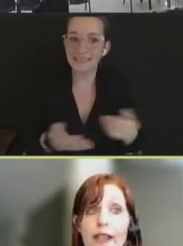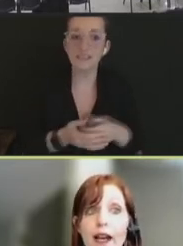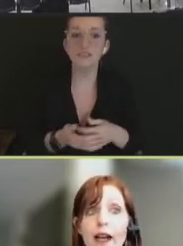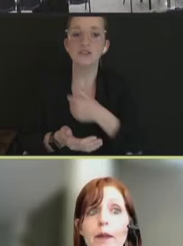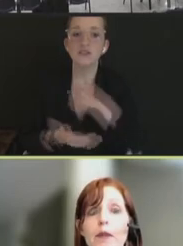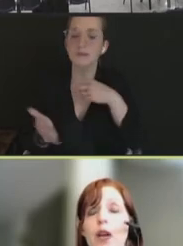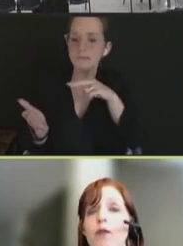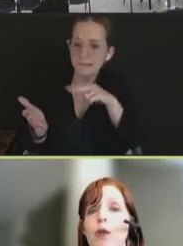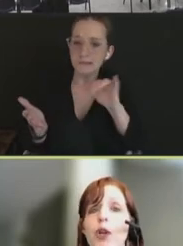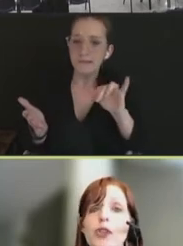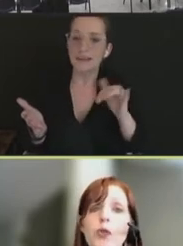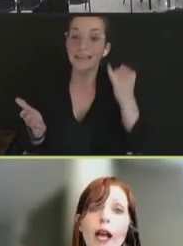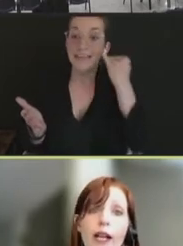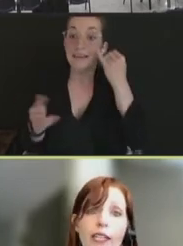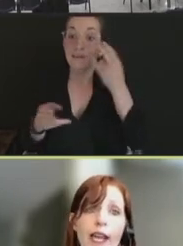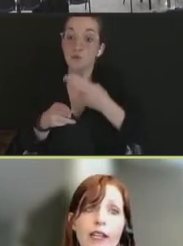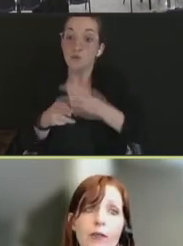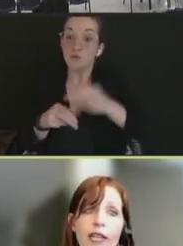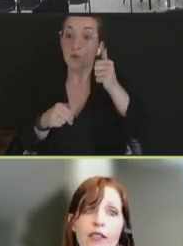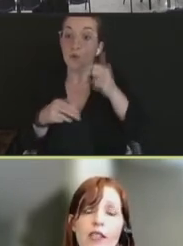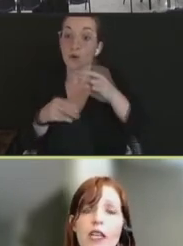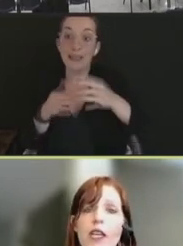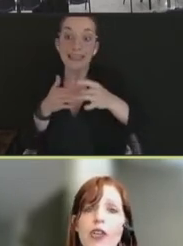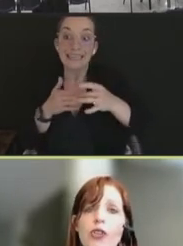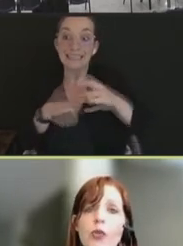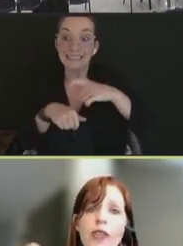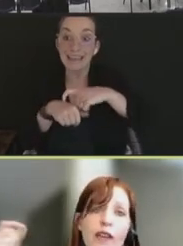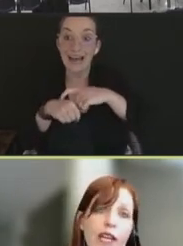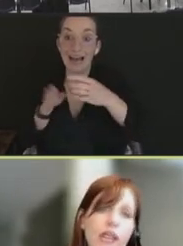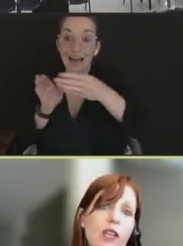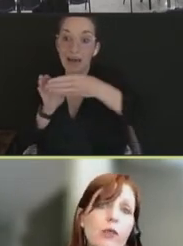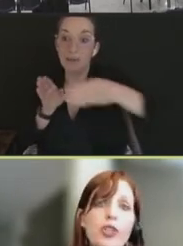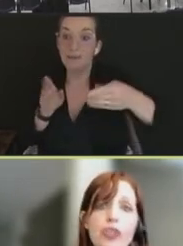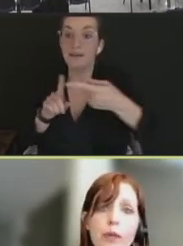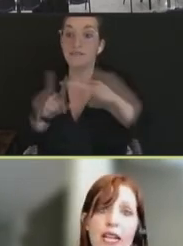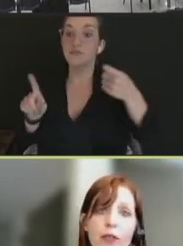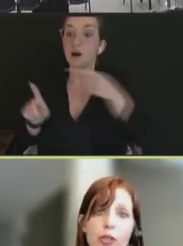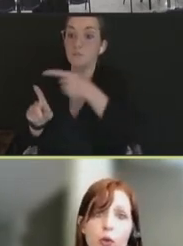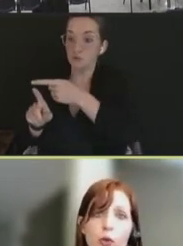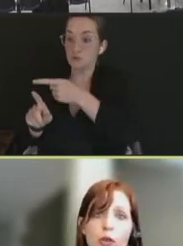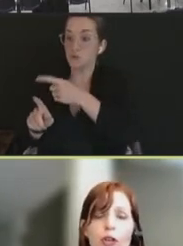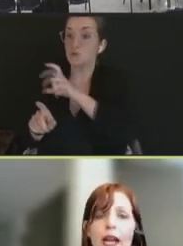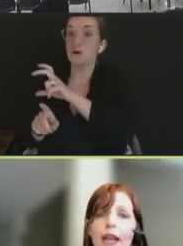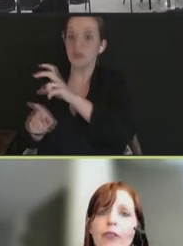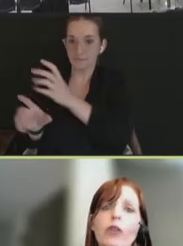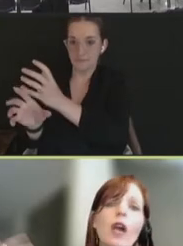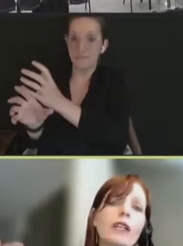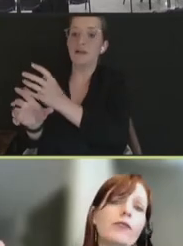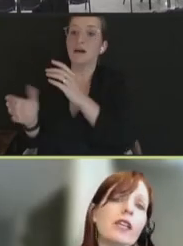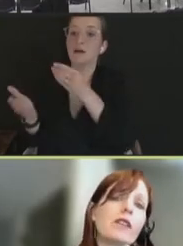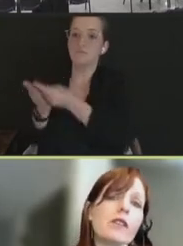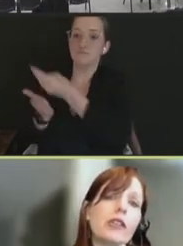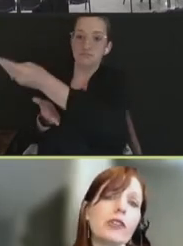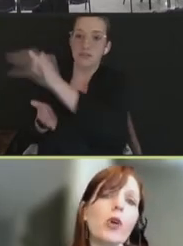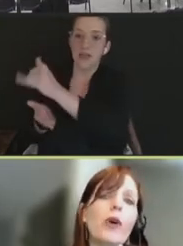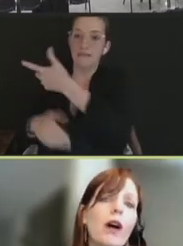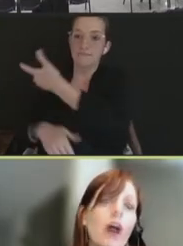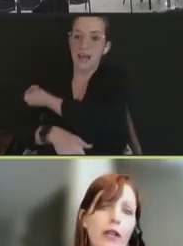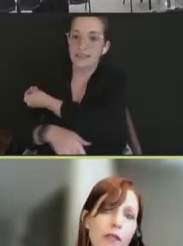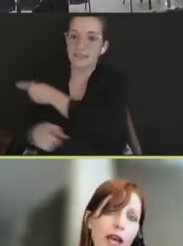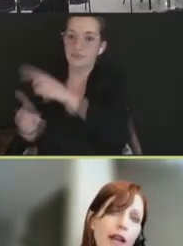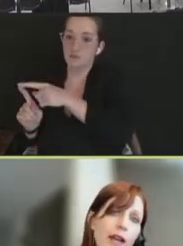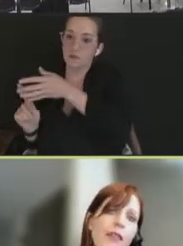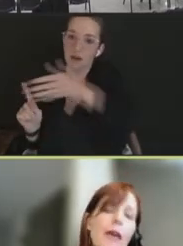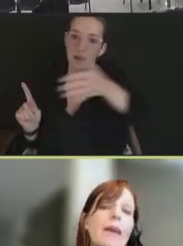lead time from when you were allocated vaccine to when that vaccine was shipped out the door, and there are a lot of things that are going